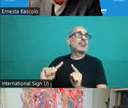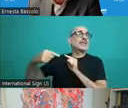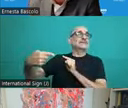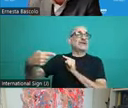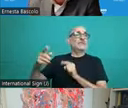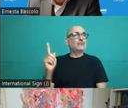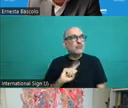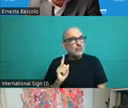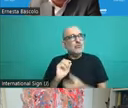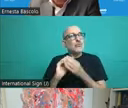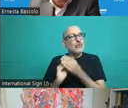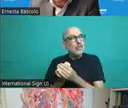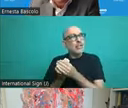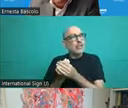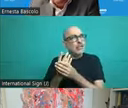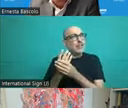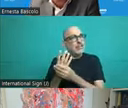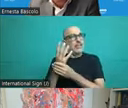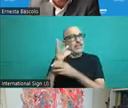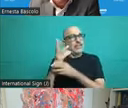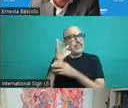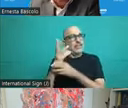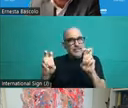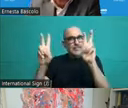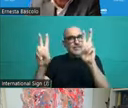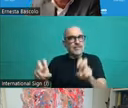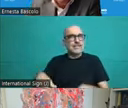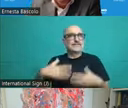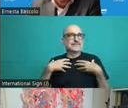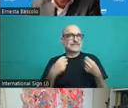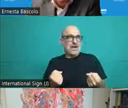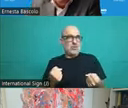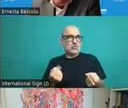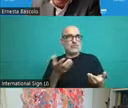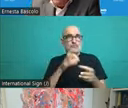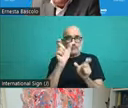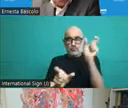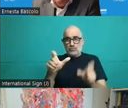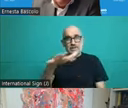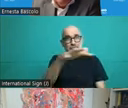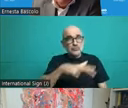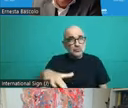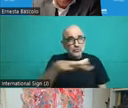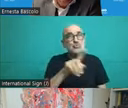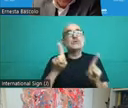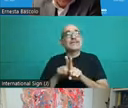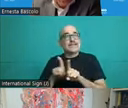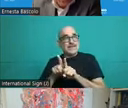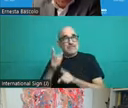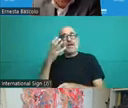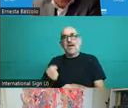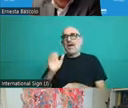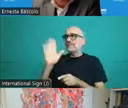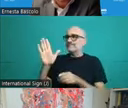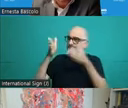to address the people's health needs, but also the institutional political setup in each